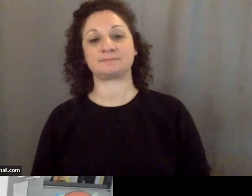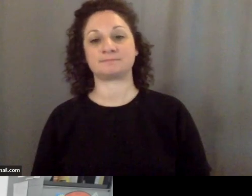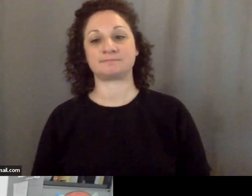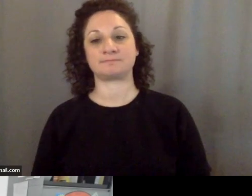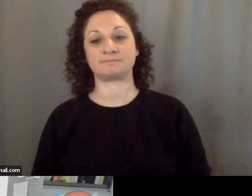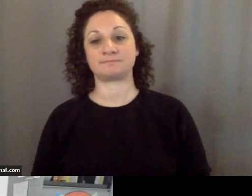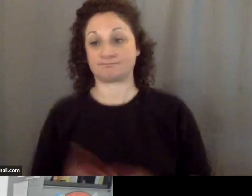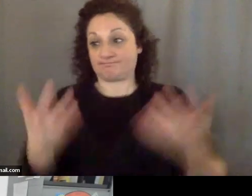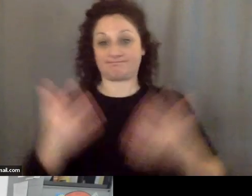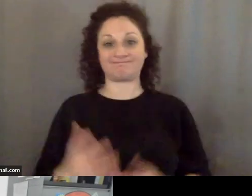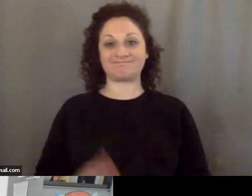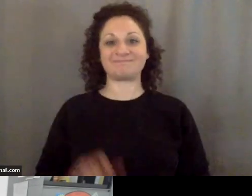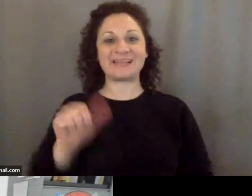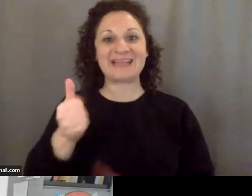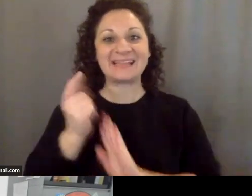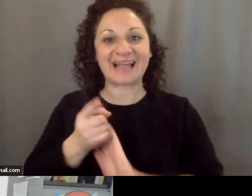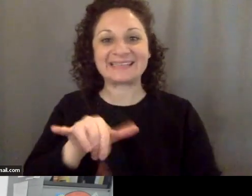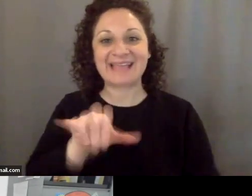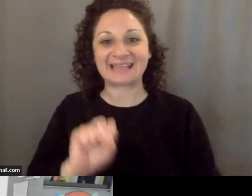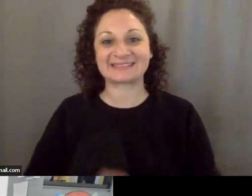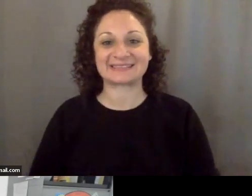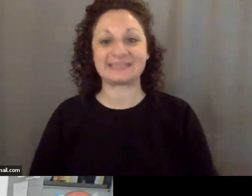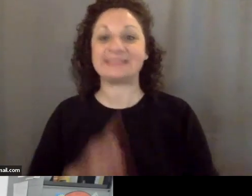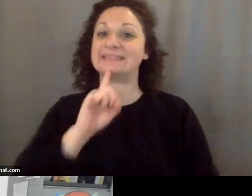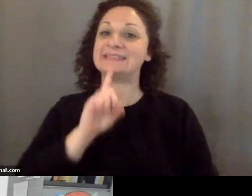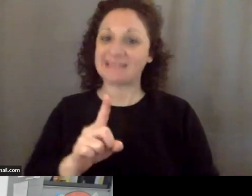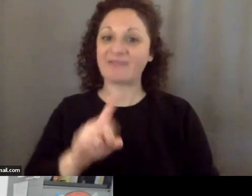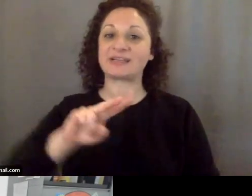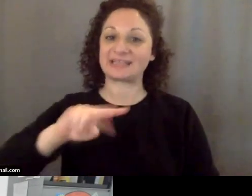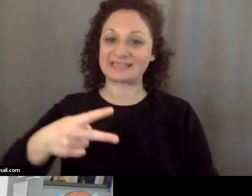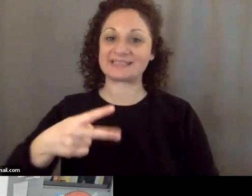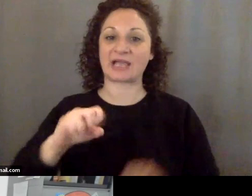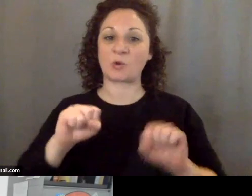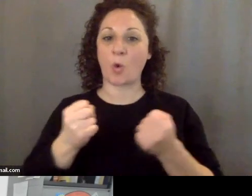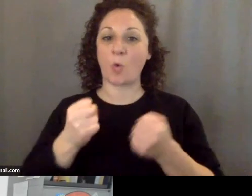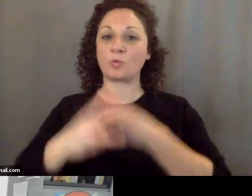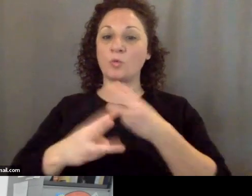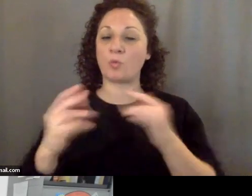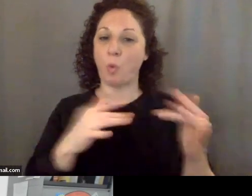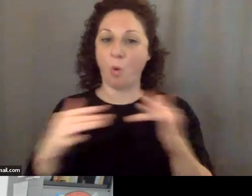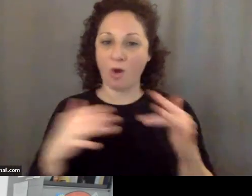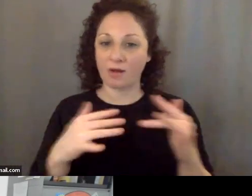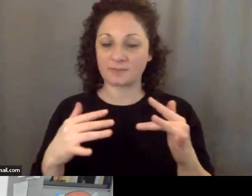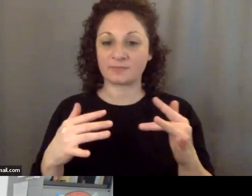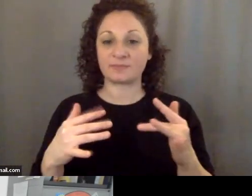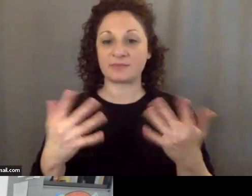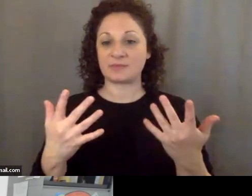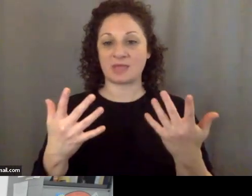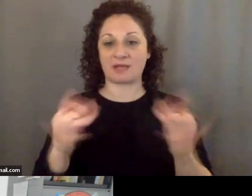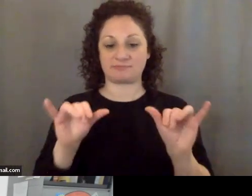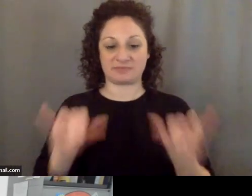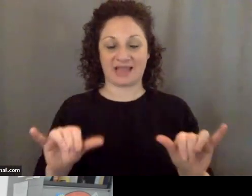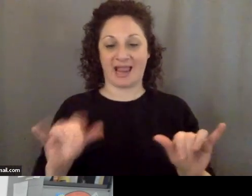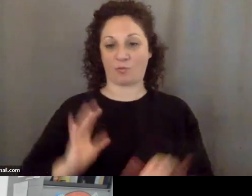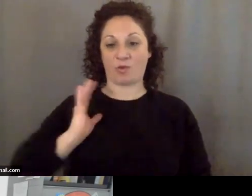there that was only 10 seconds we are definitely in the second cold war and just as with the cold war with the Soviet Union there were